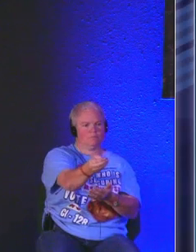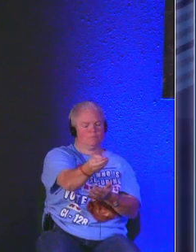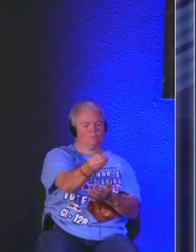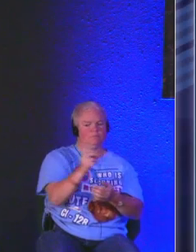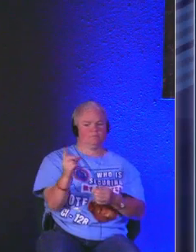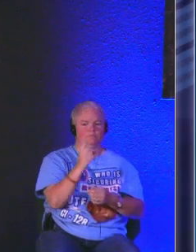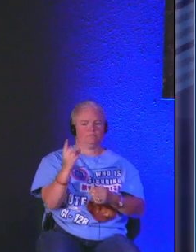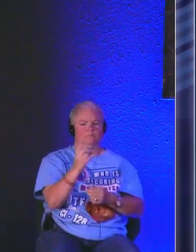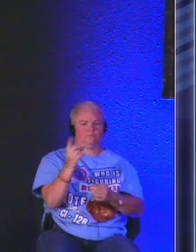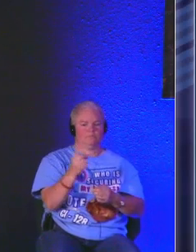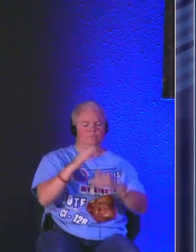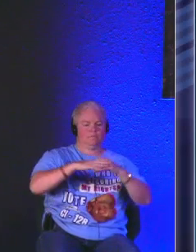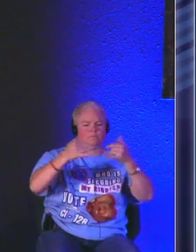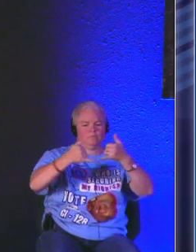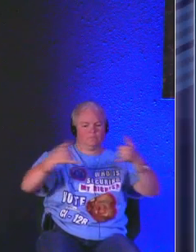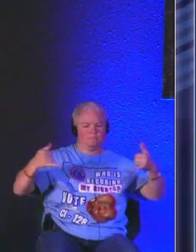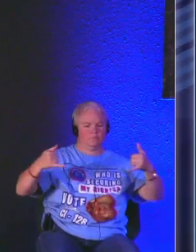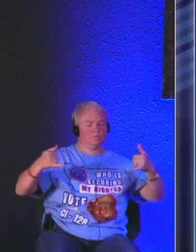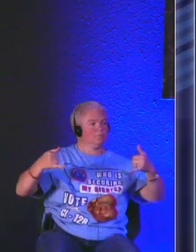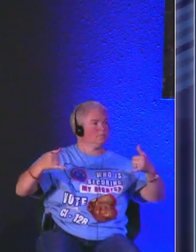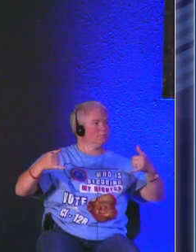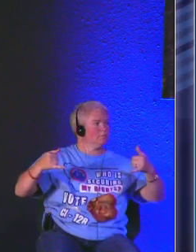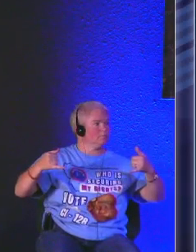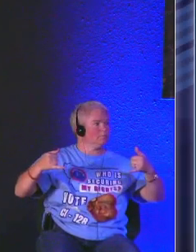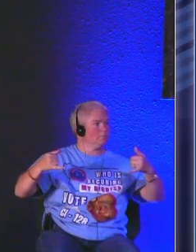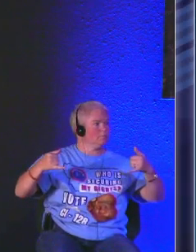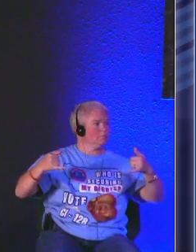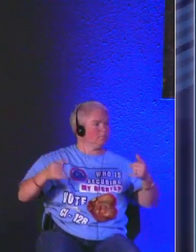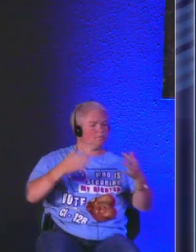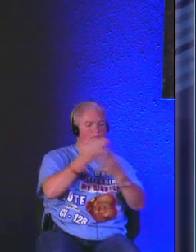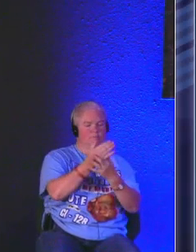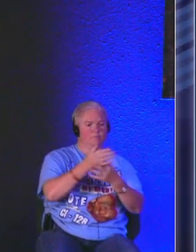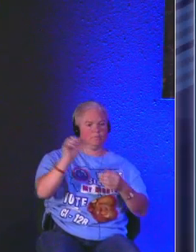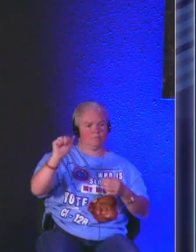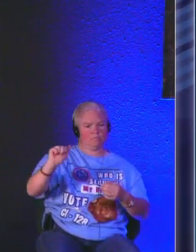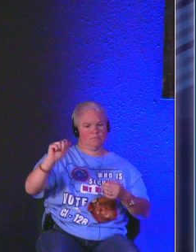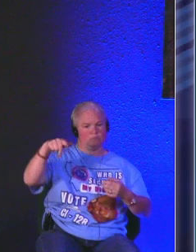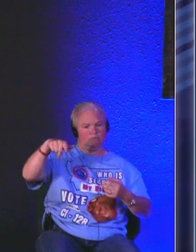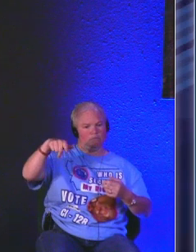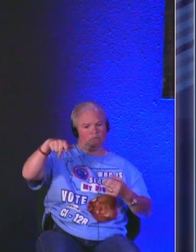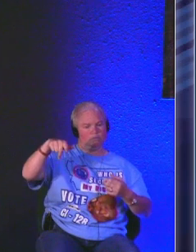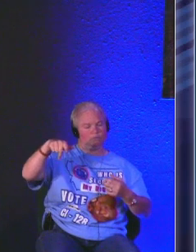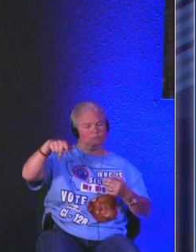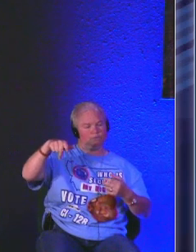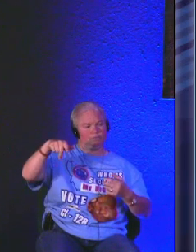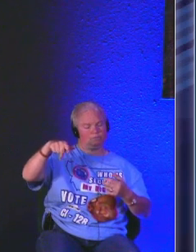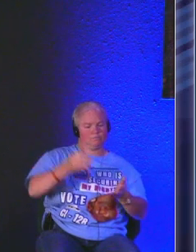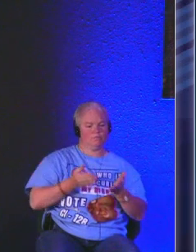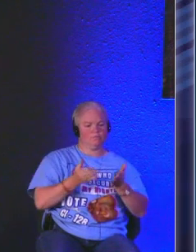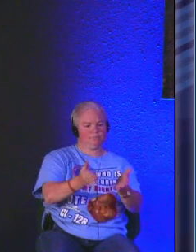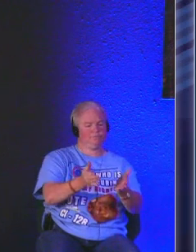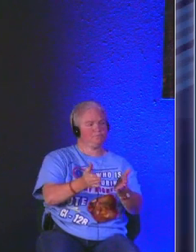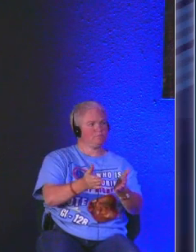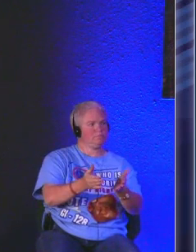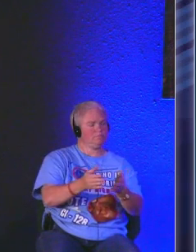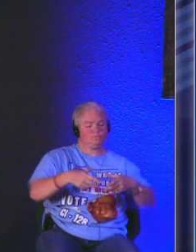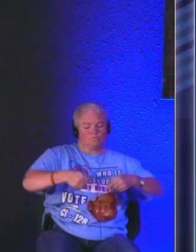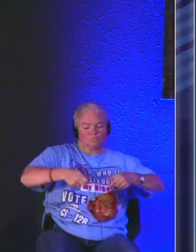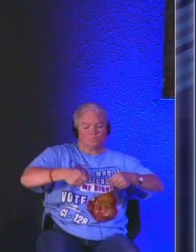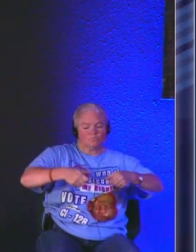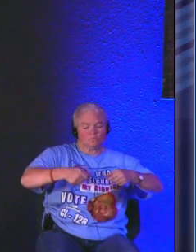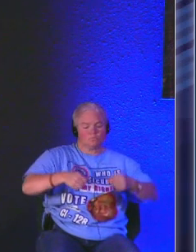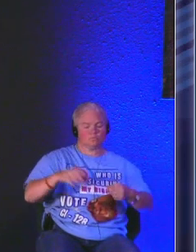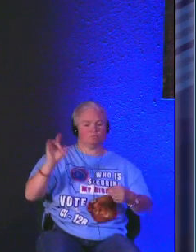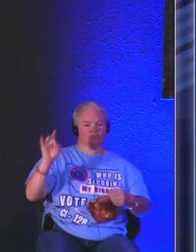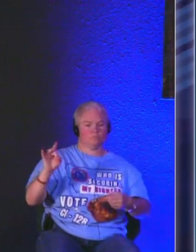like always give online or actually through our app is the very best way to give you can